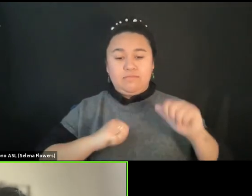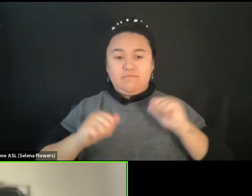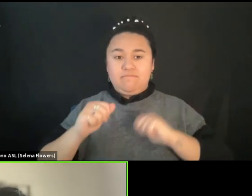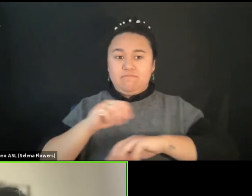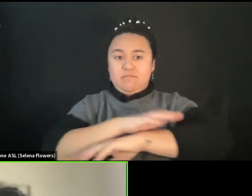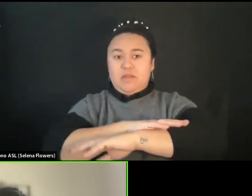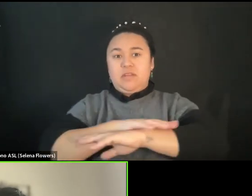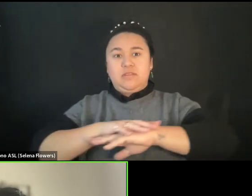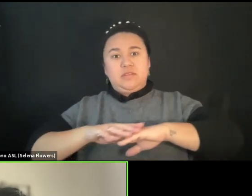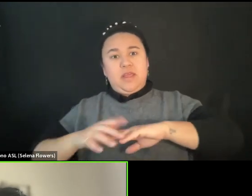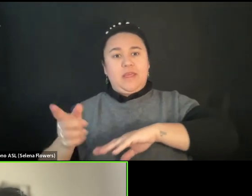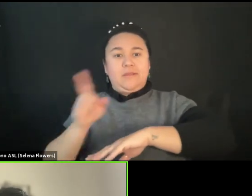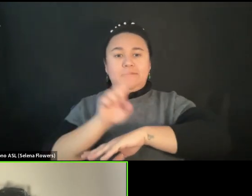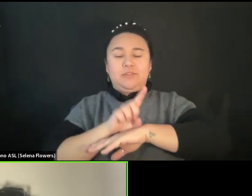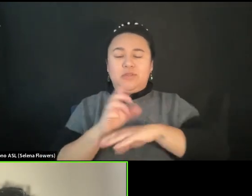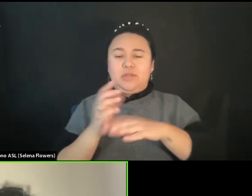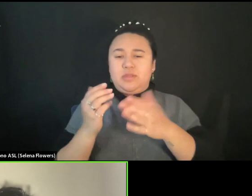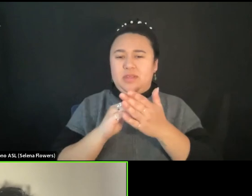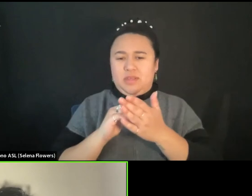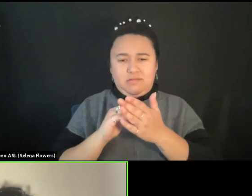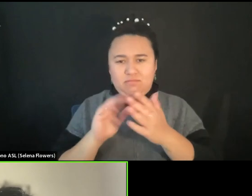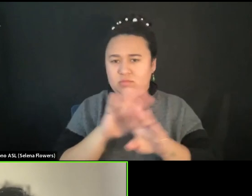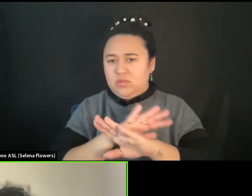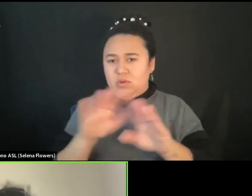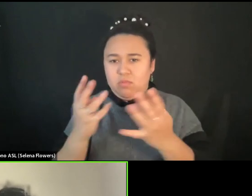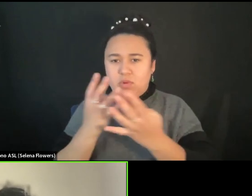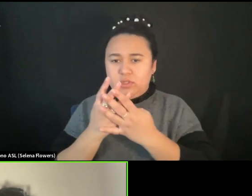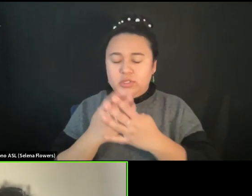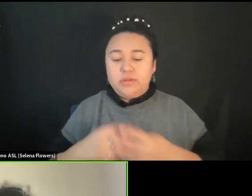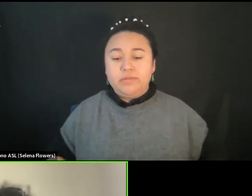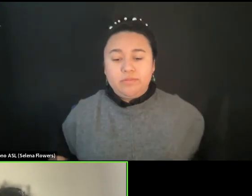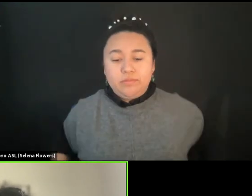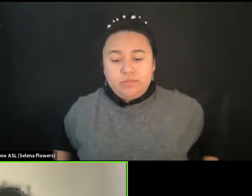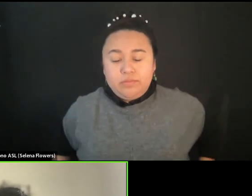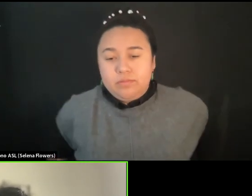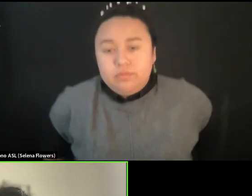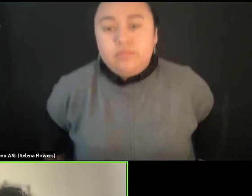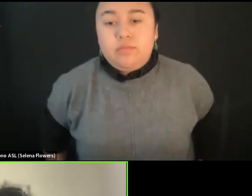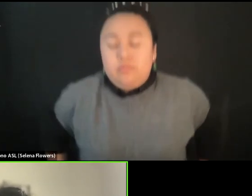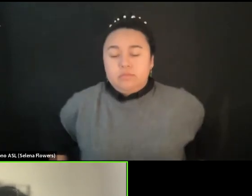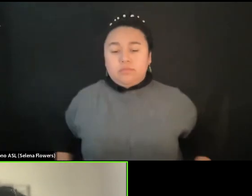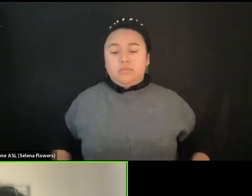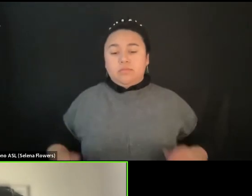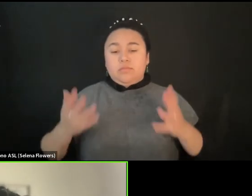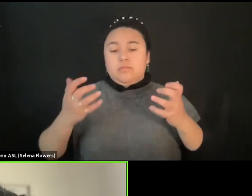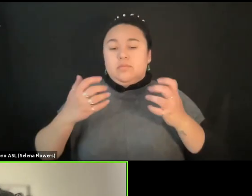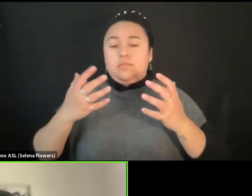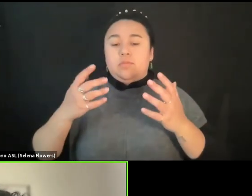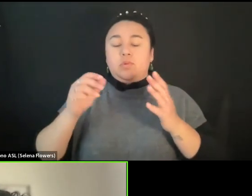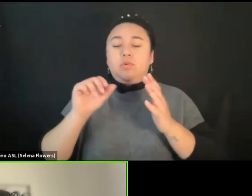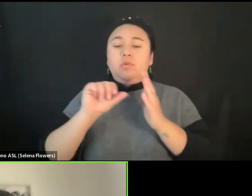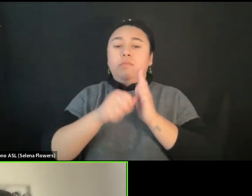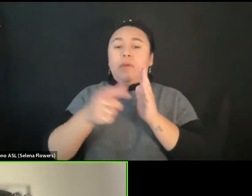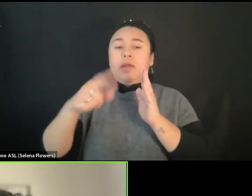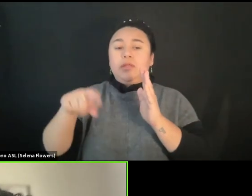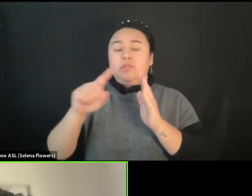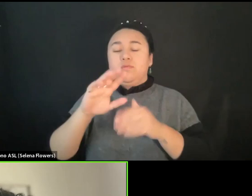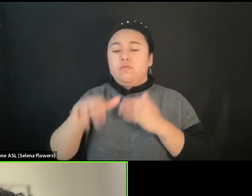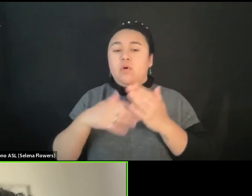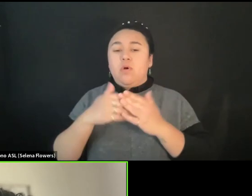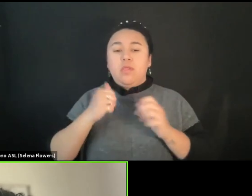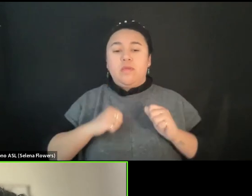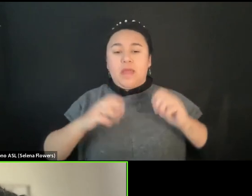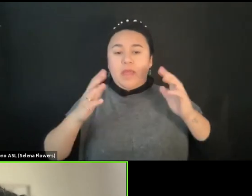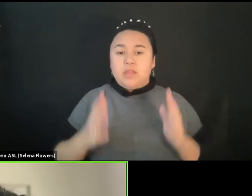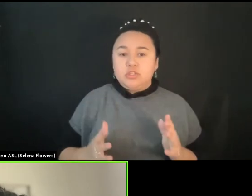would like to remind all of us of all the actors, actresses, theater makers,